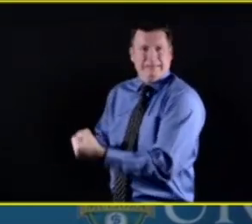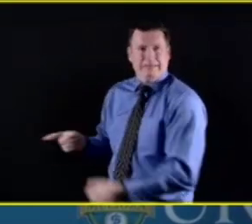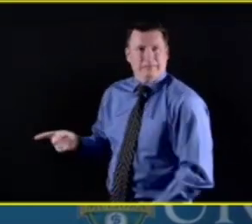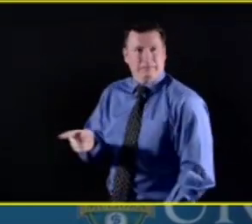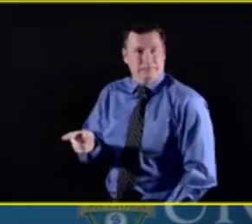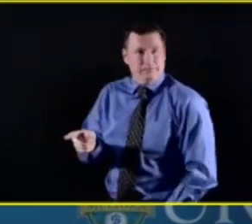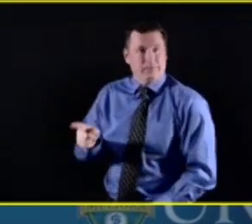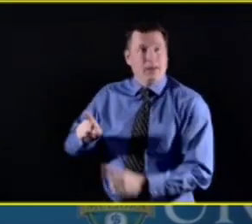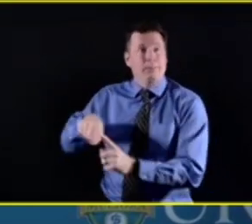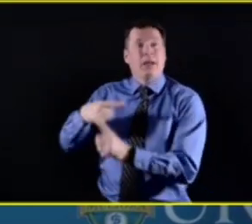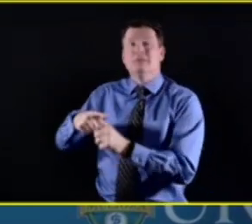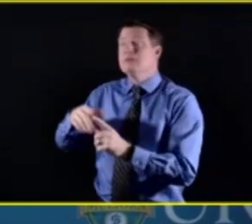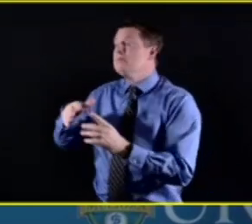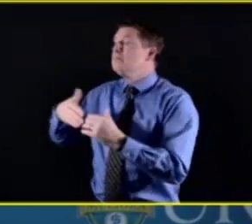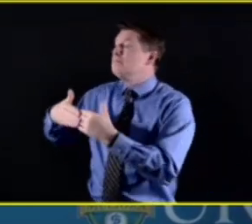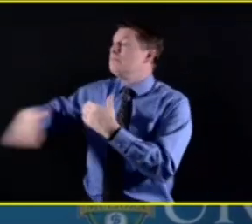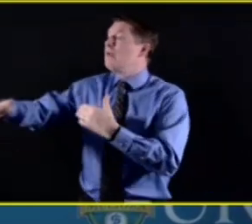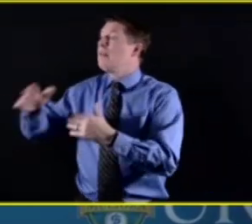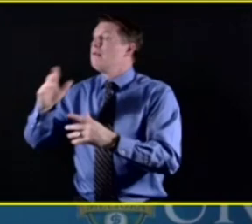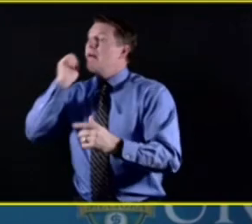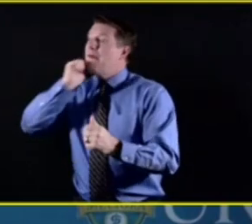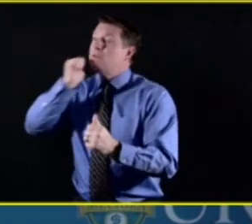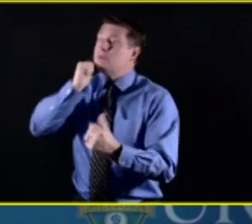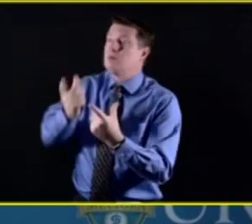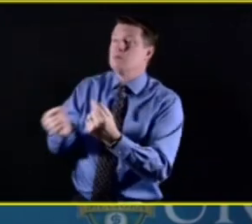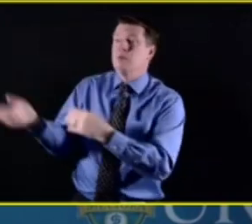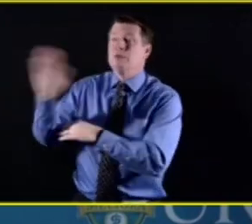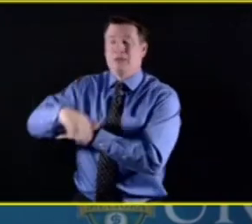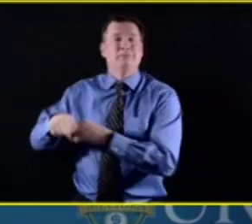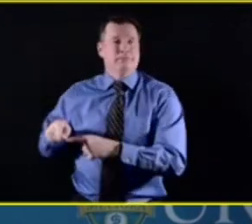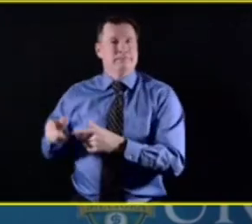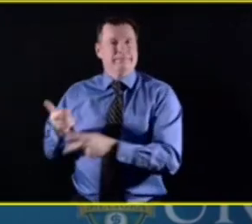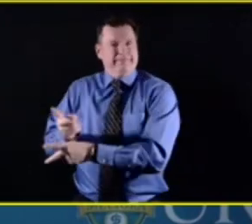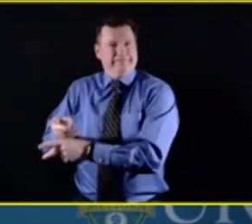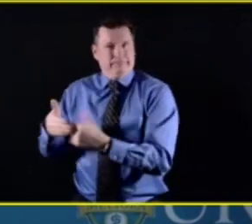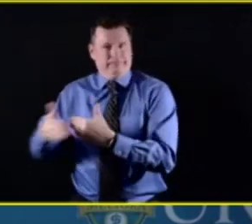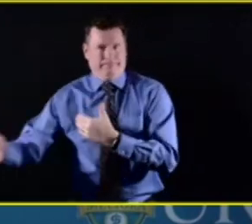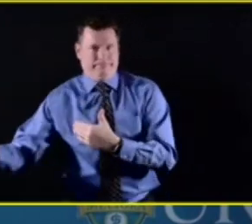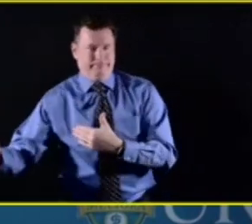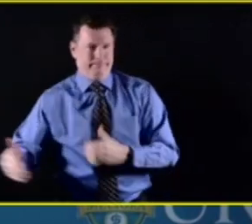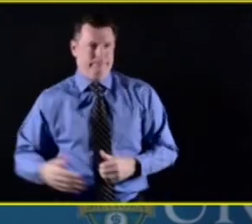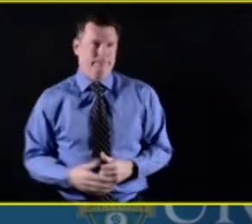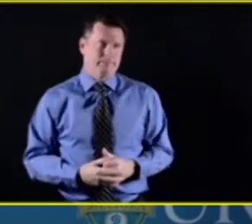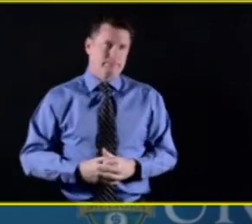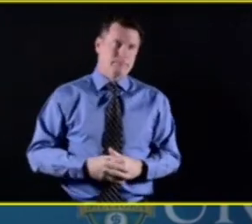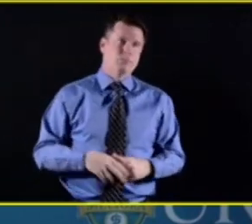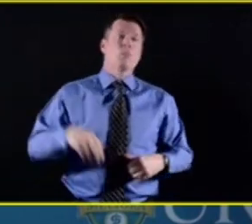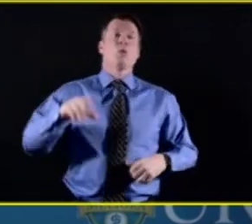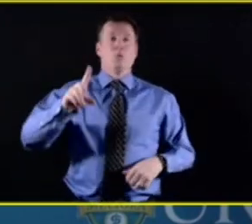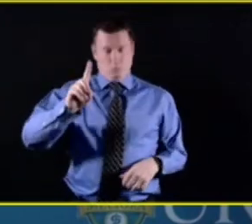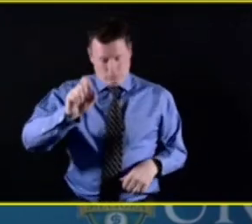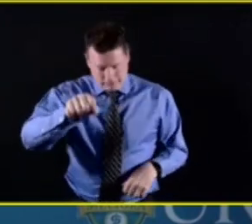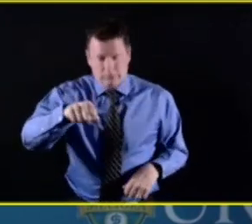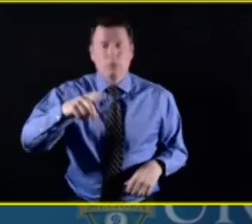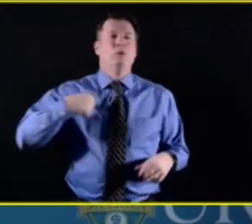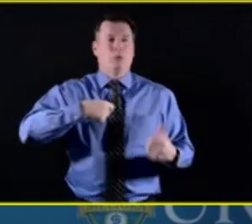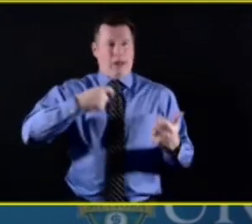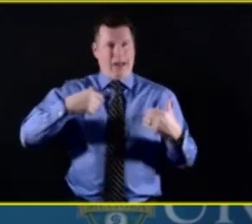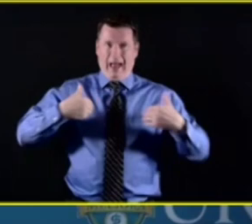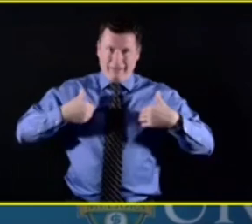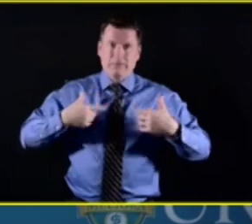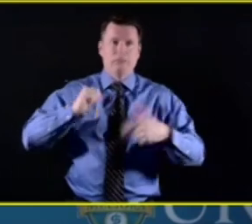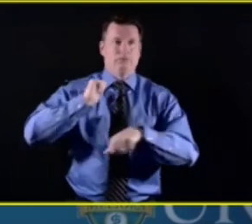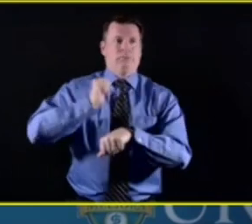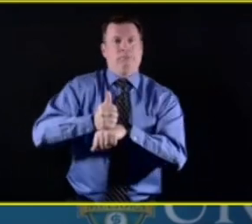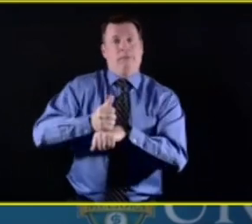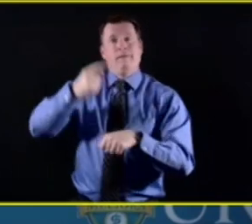Chip said, have a number of programs in place that are specifically designed to provide that kind of support. Dr. Silva, did